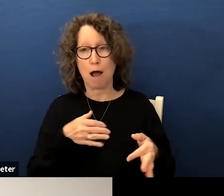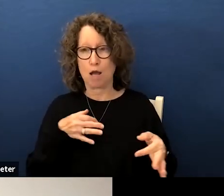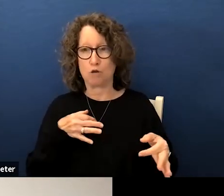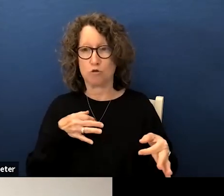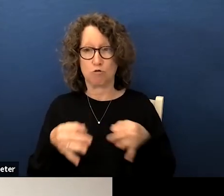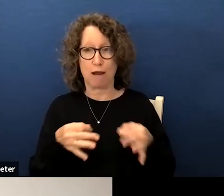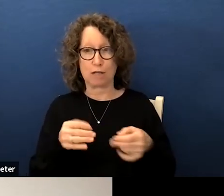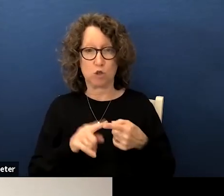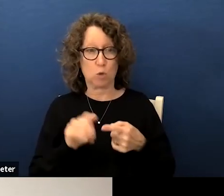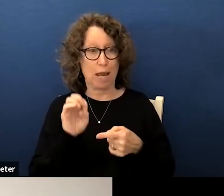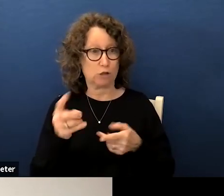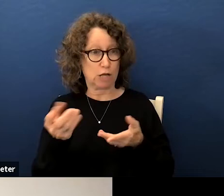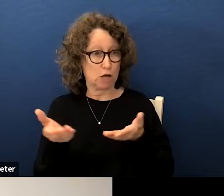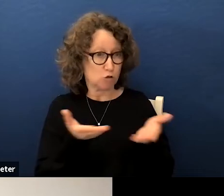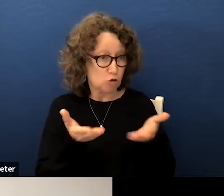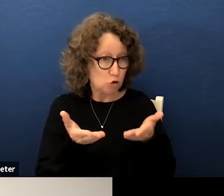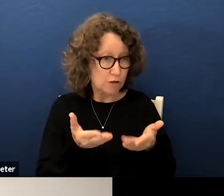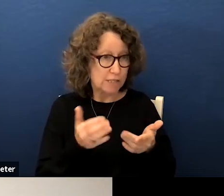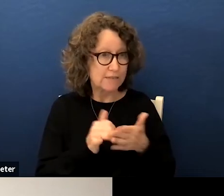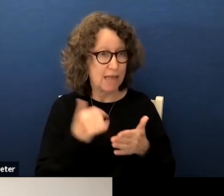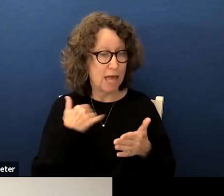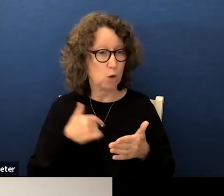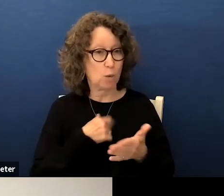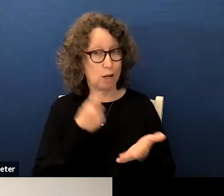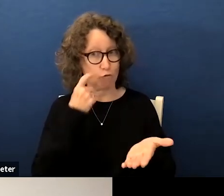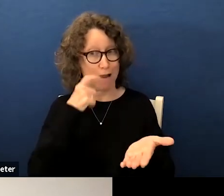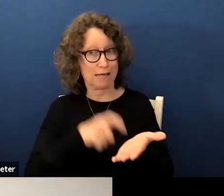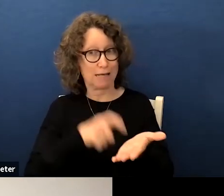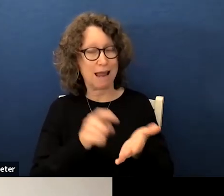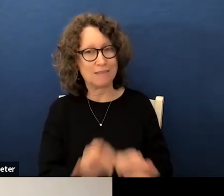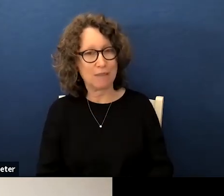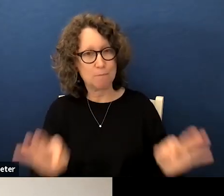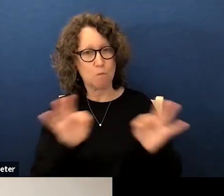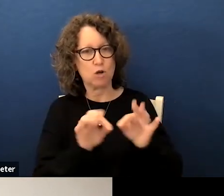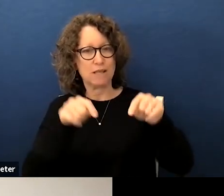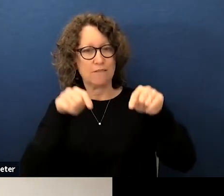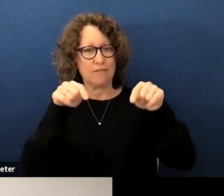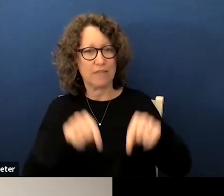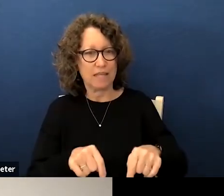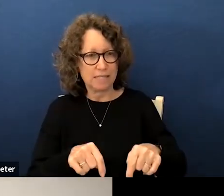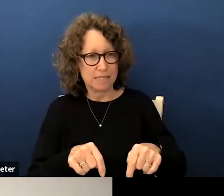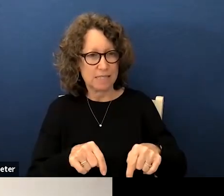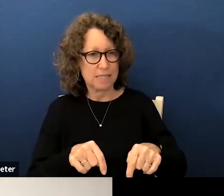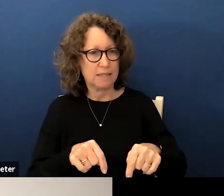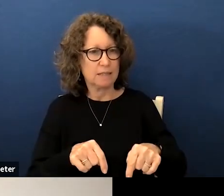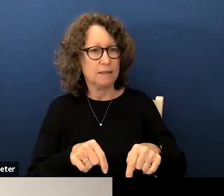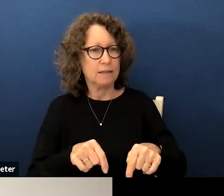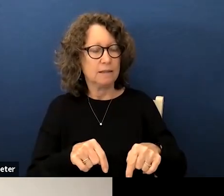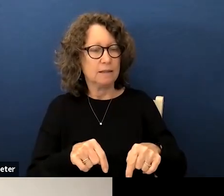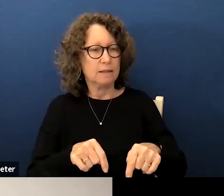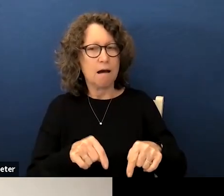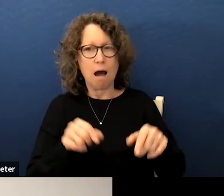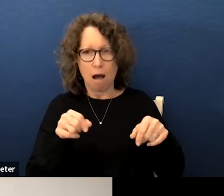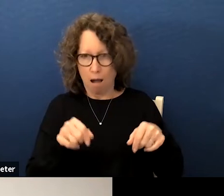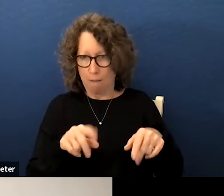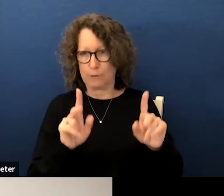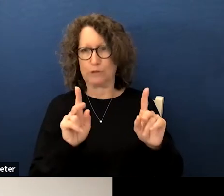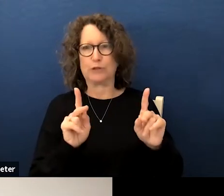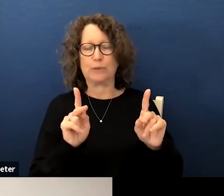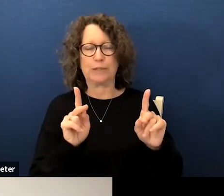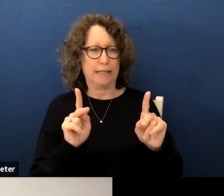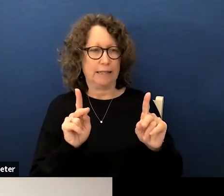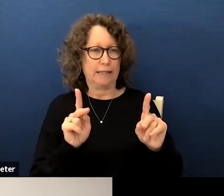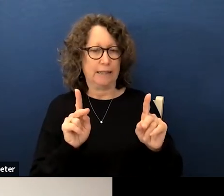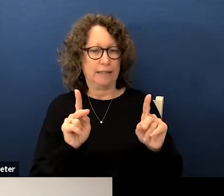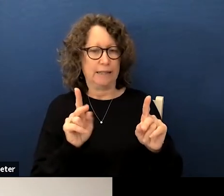to educational services is that we recognize the importance of this um opportunity and